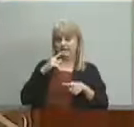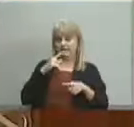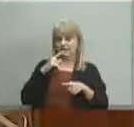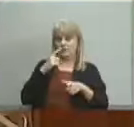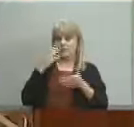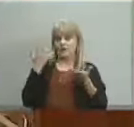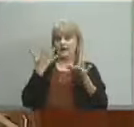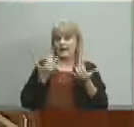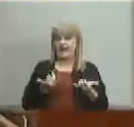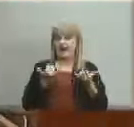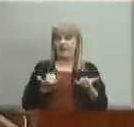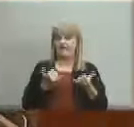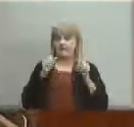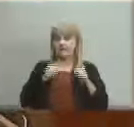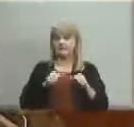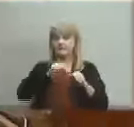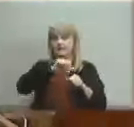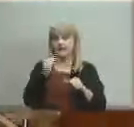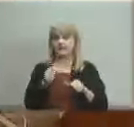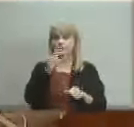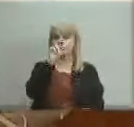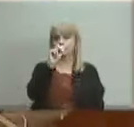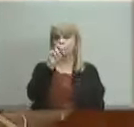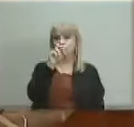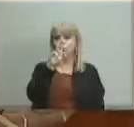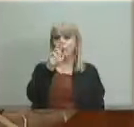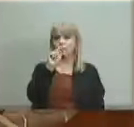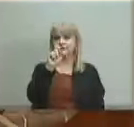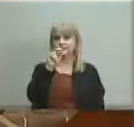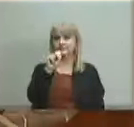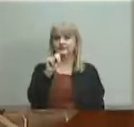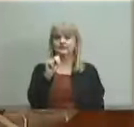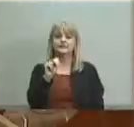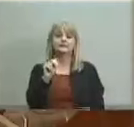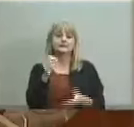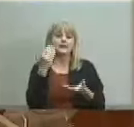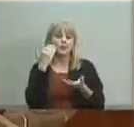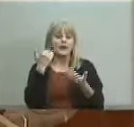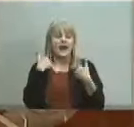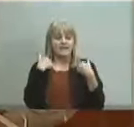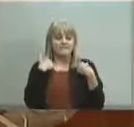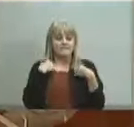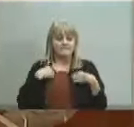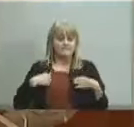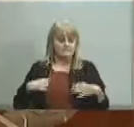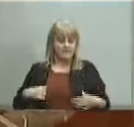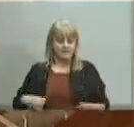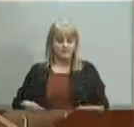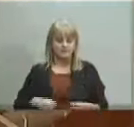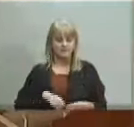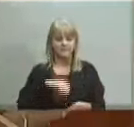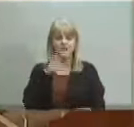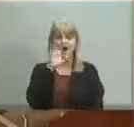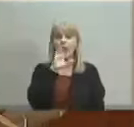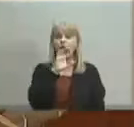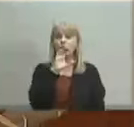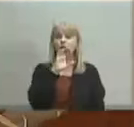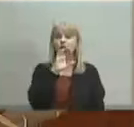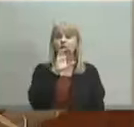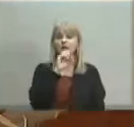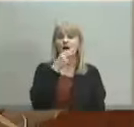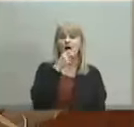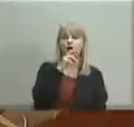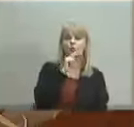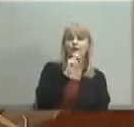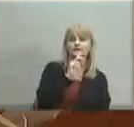and by the way I know we have that we have the the Cochran with an E and Cochran without an E but